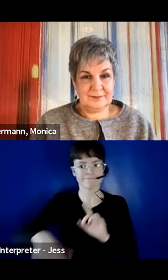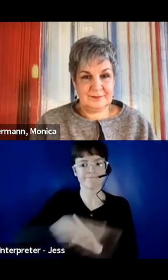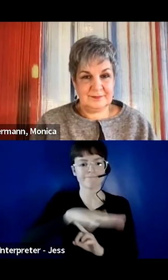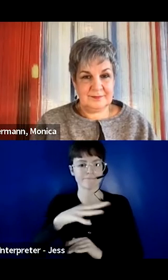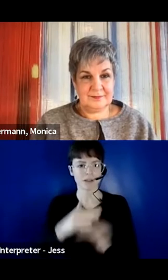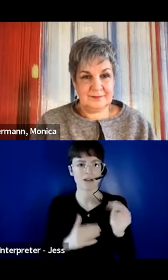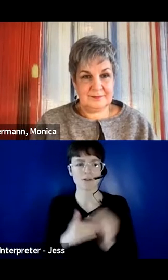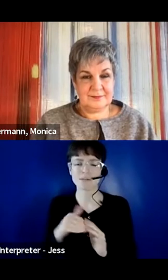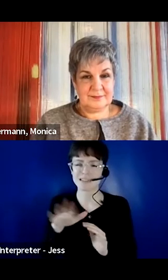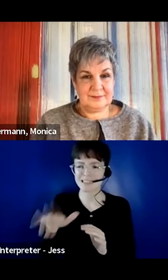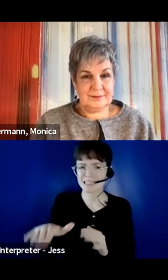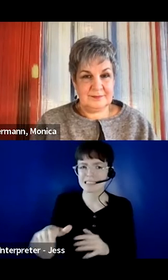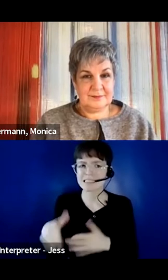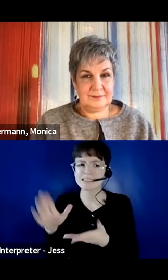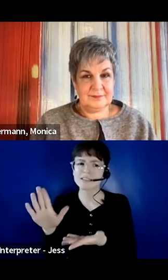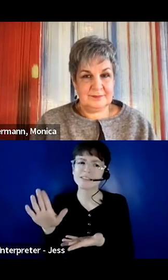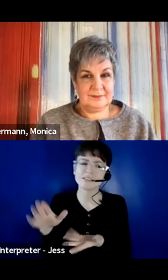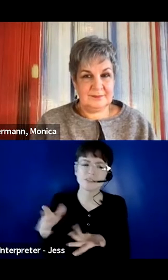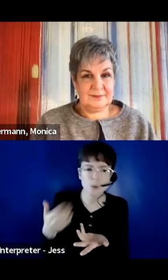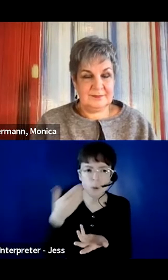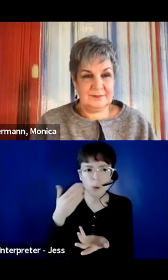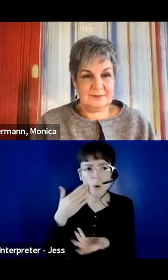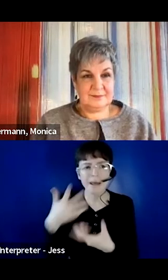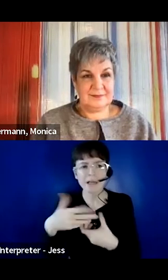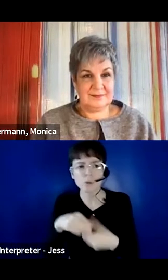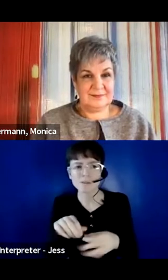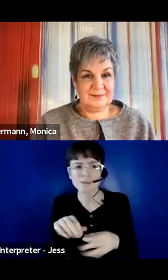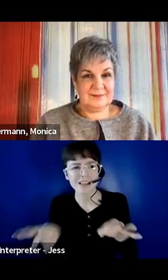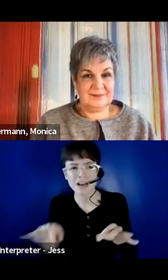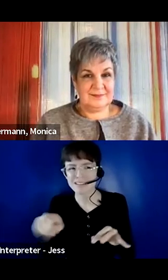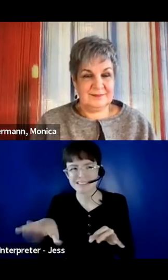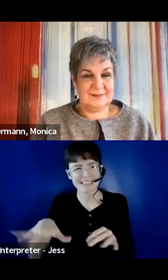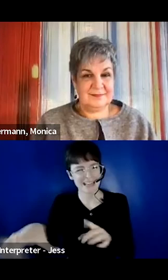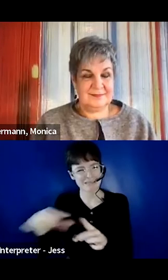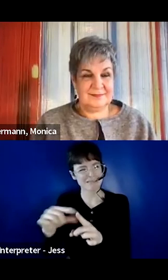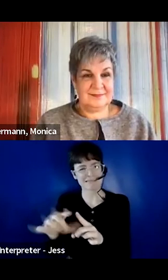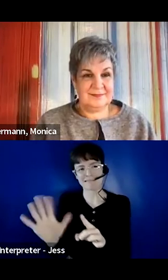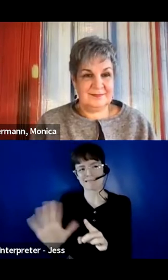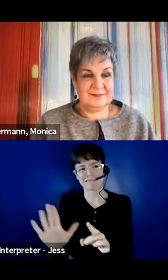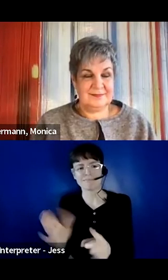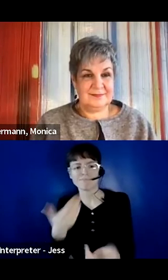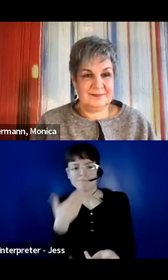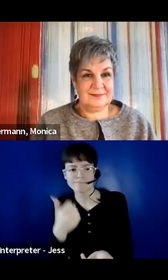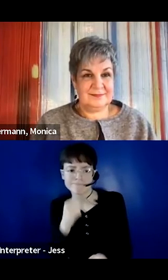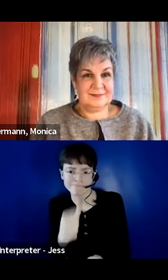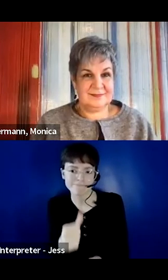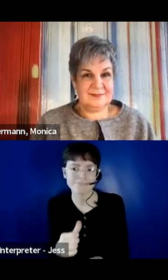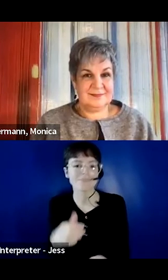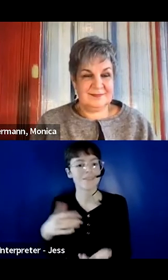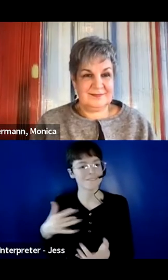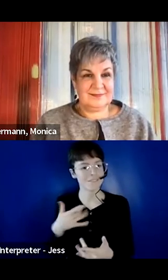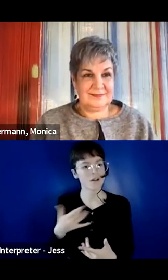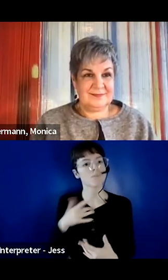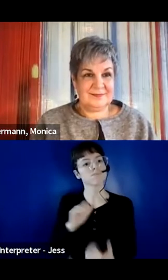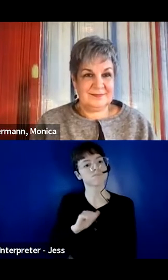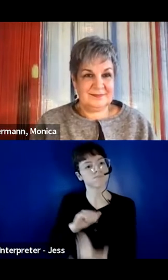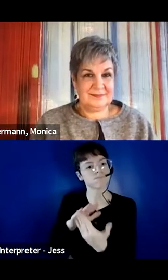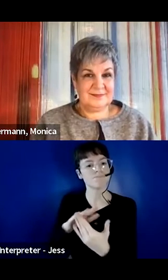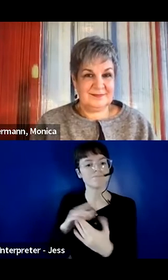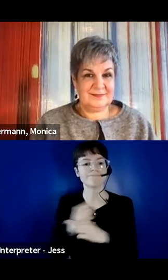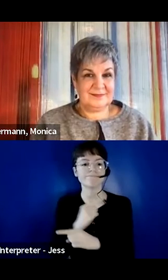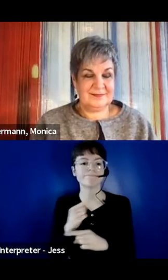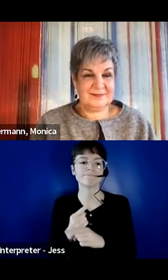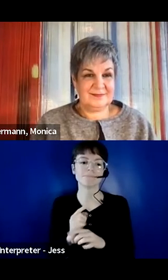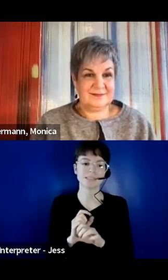you know, by leading with that, others will have opportunities to succeed in a space and, you know, have that